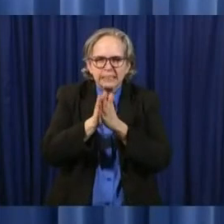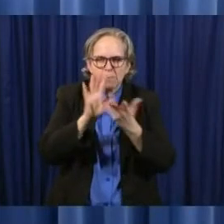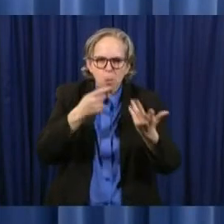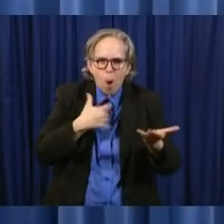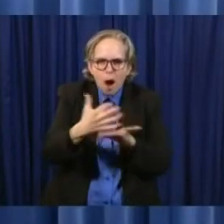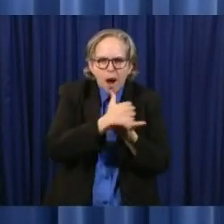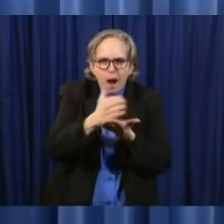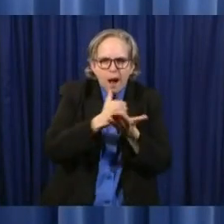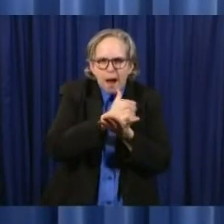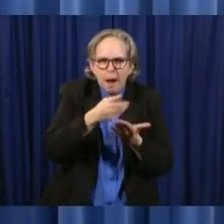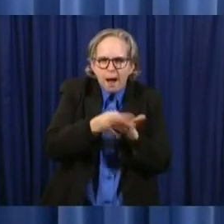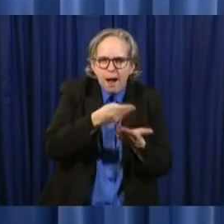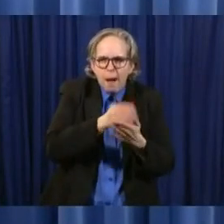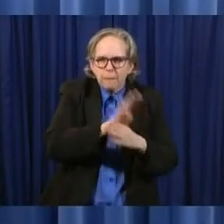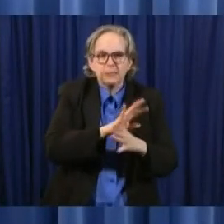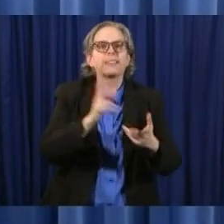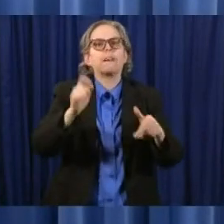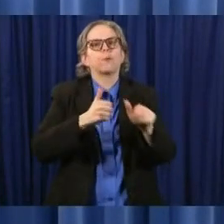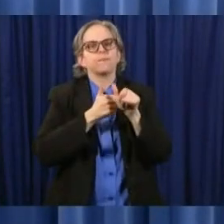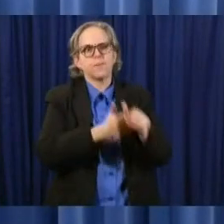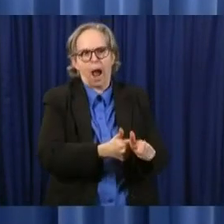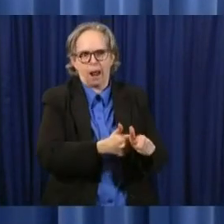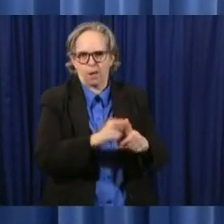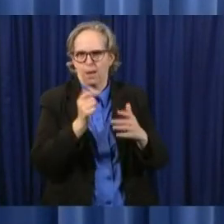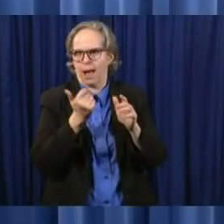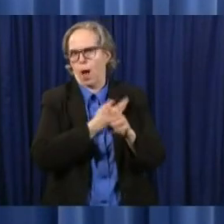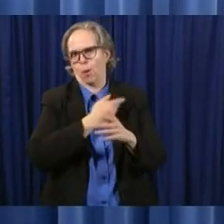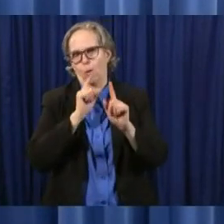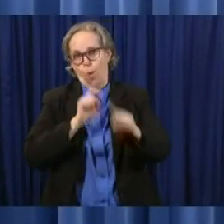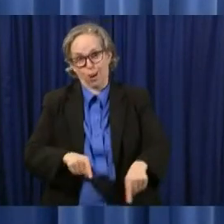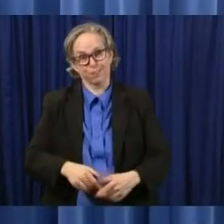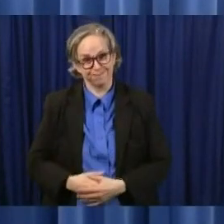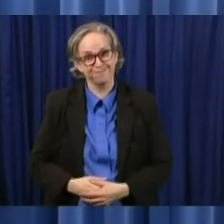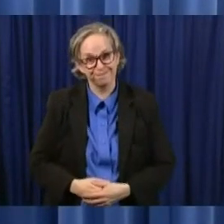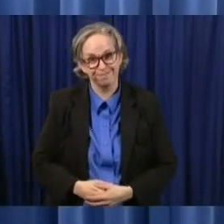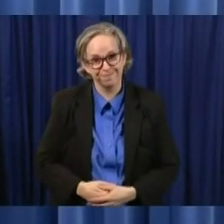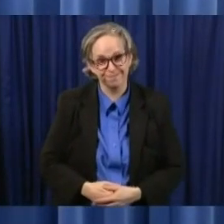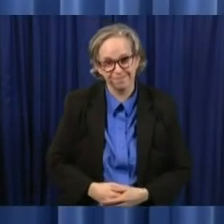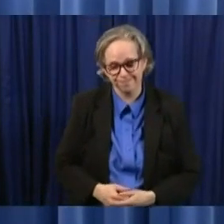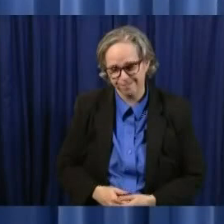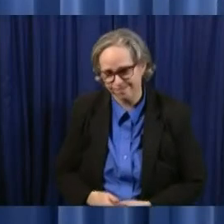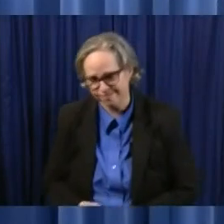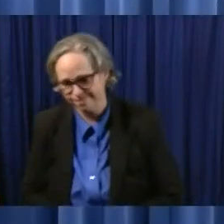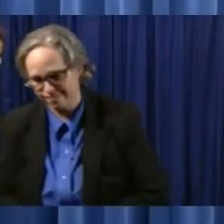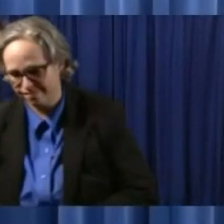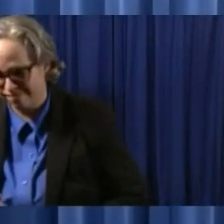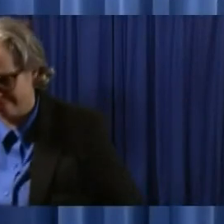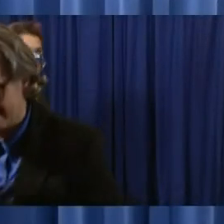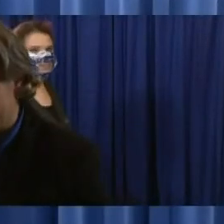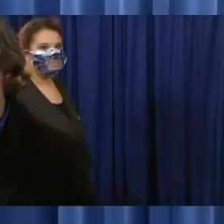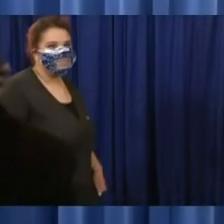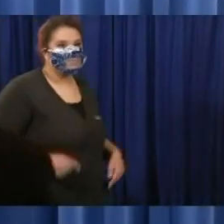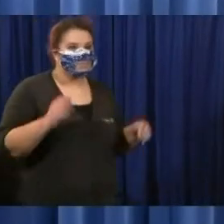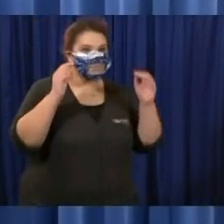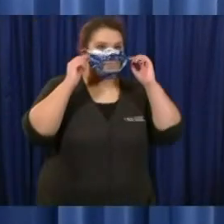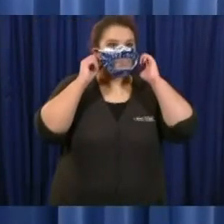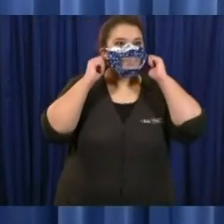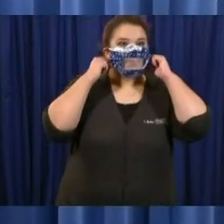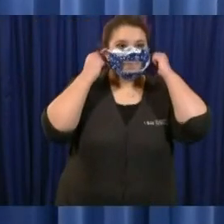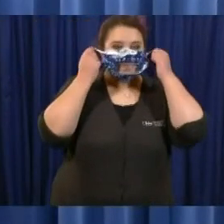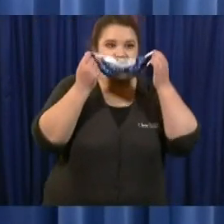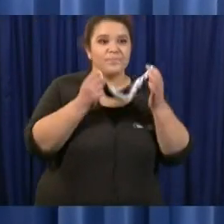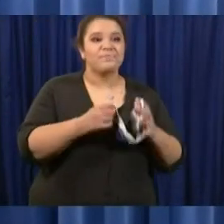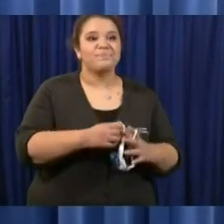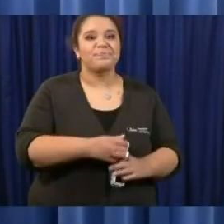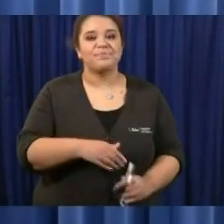mandates that we have we have set down this is jackie borchert from the cincinnati inquirer my question is for dr acton